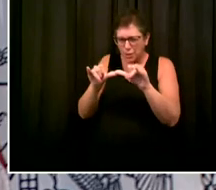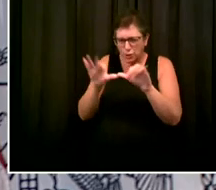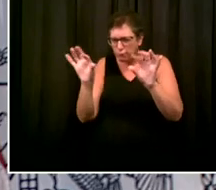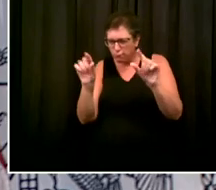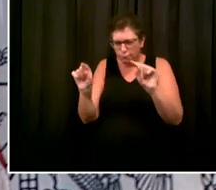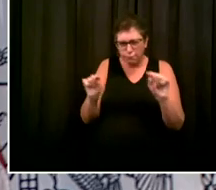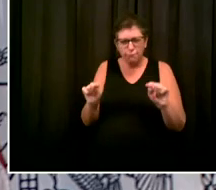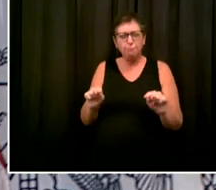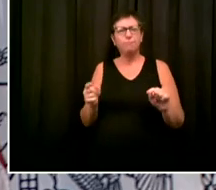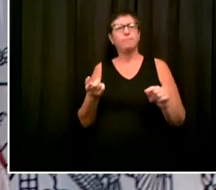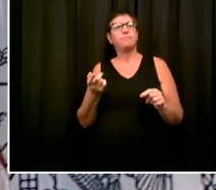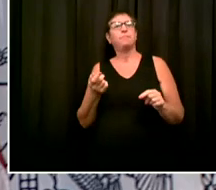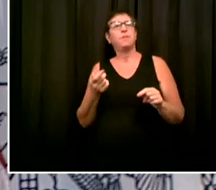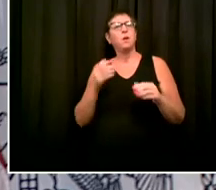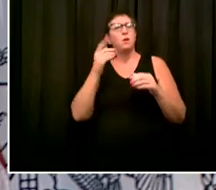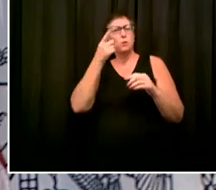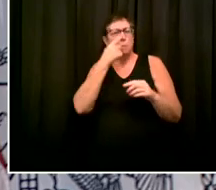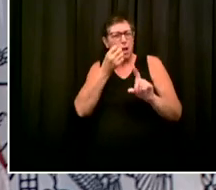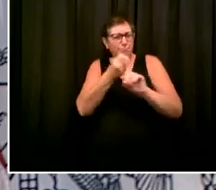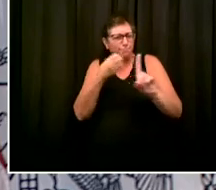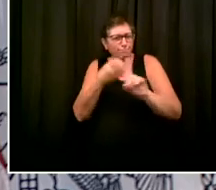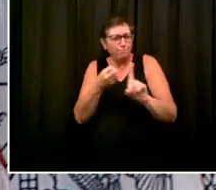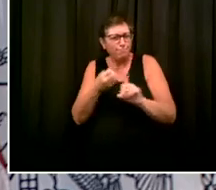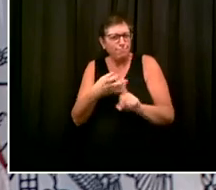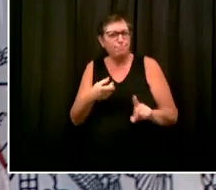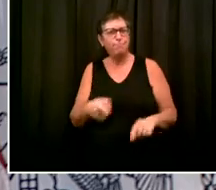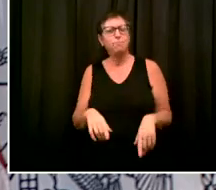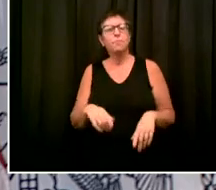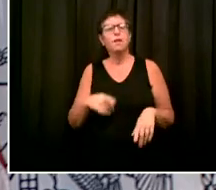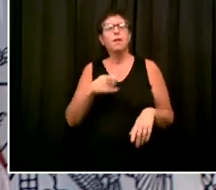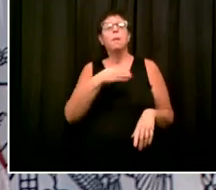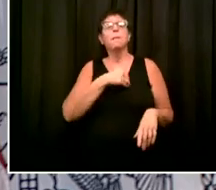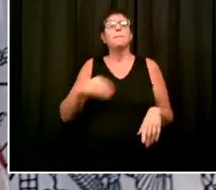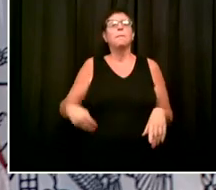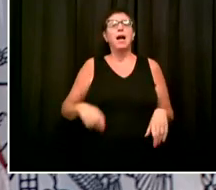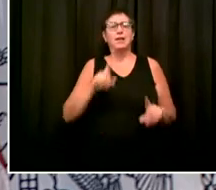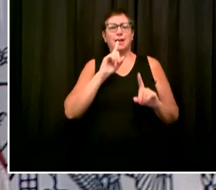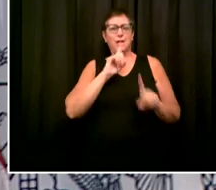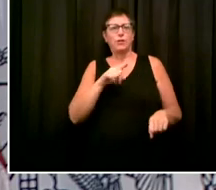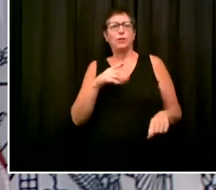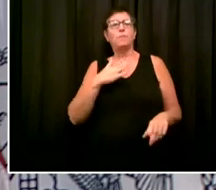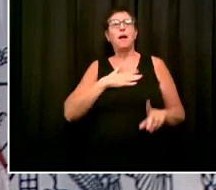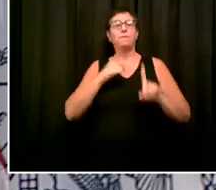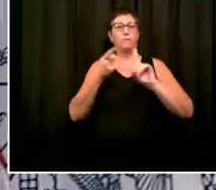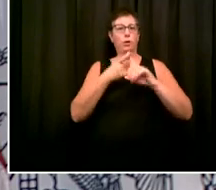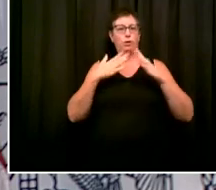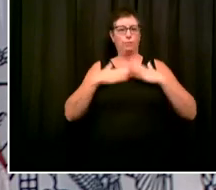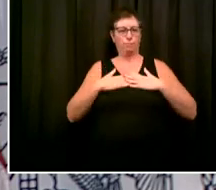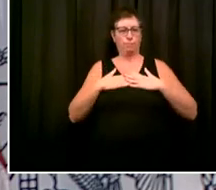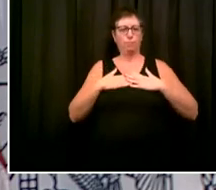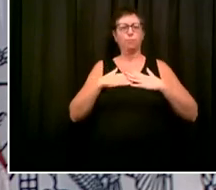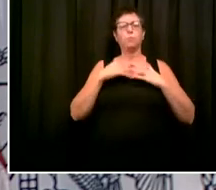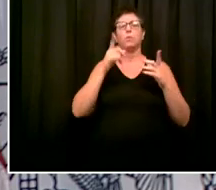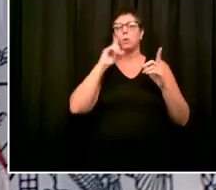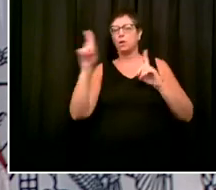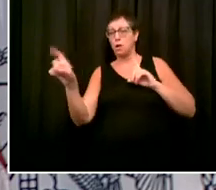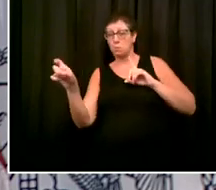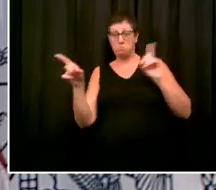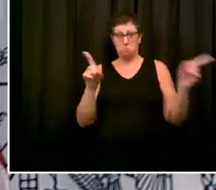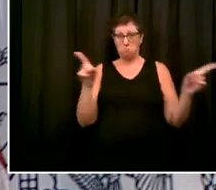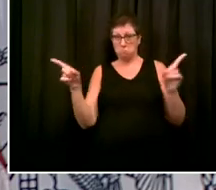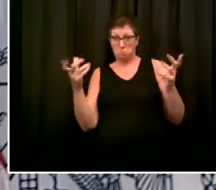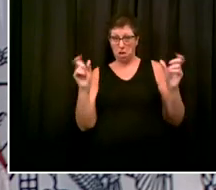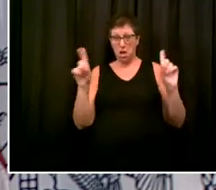Can you elaborate on that a bit more? Let me say one thing passed to the First Lady and then passed to the Chancellor. I just want to give you